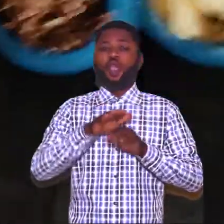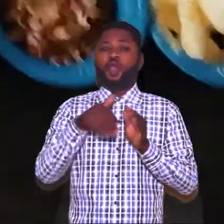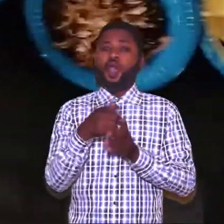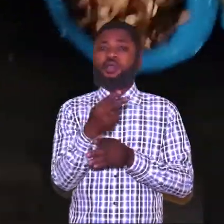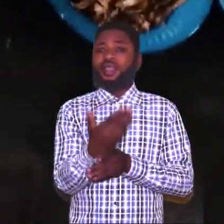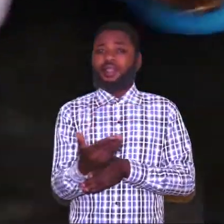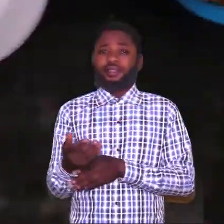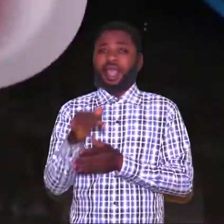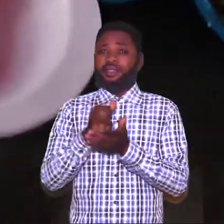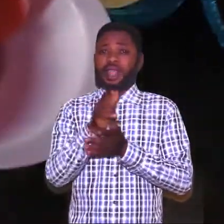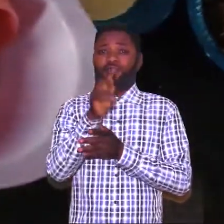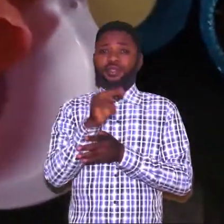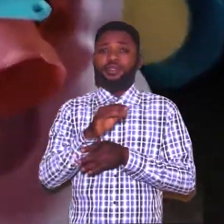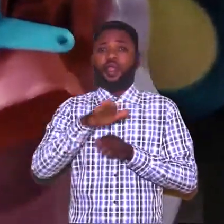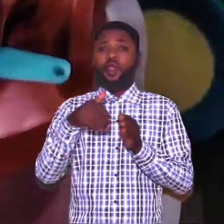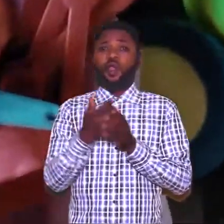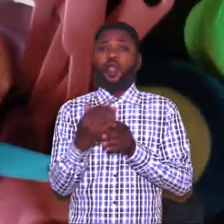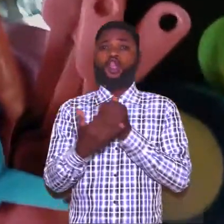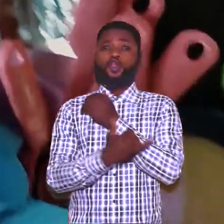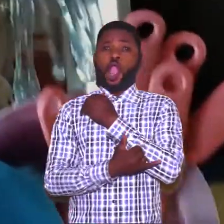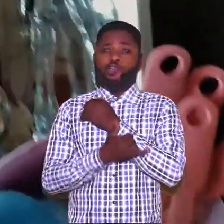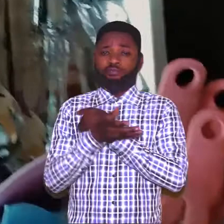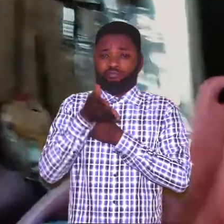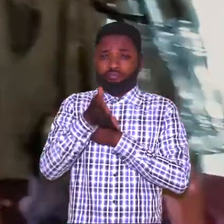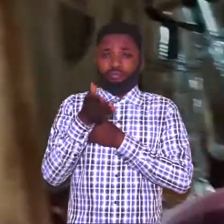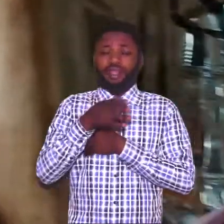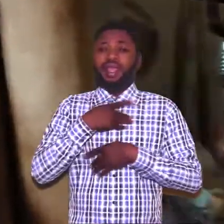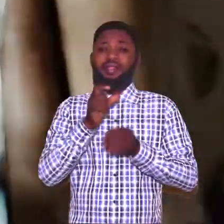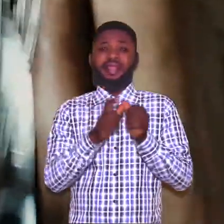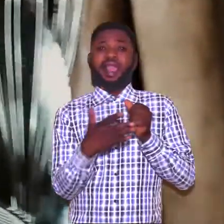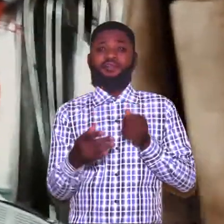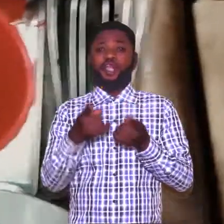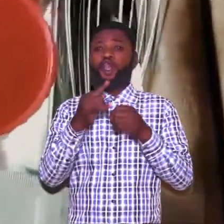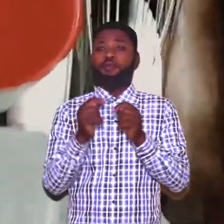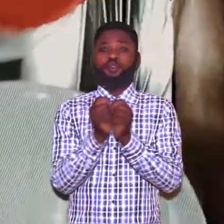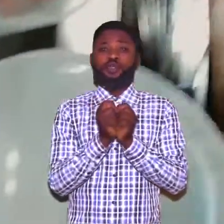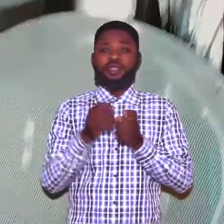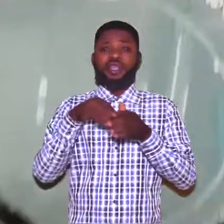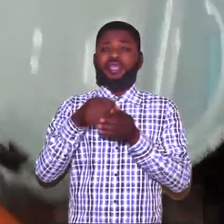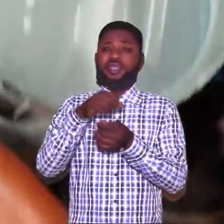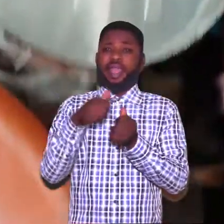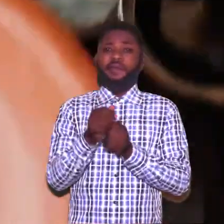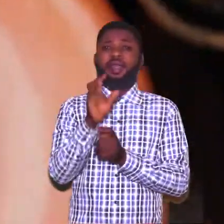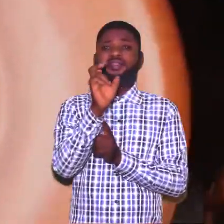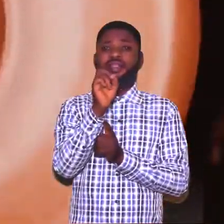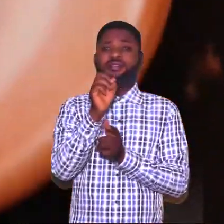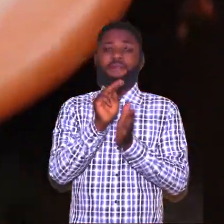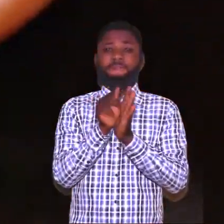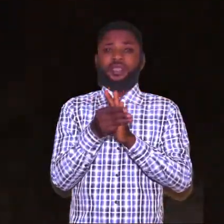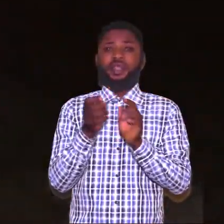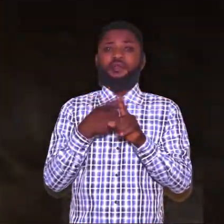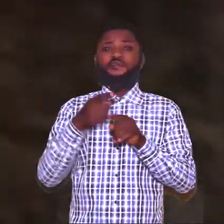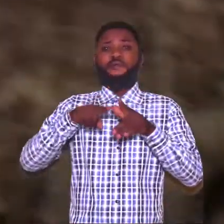All the ingredients you need are all pantry staples and everything comes together in about 30